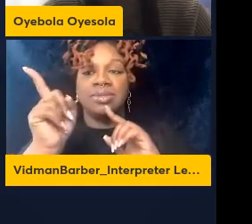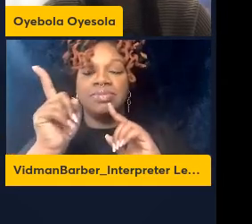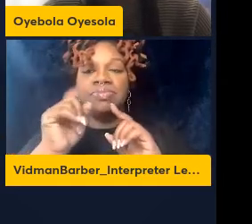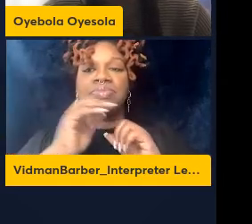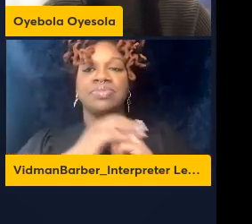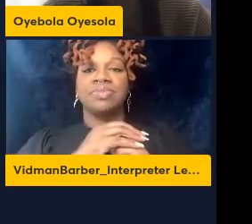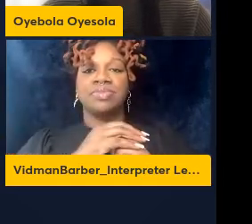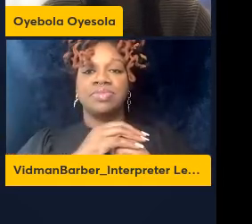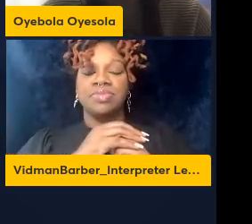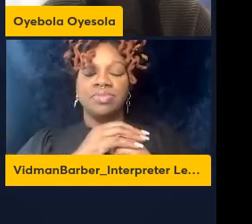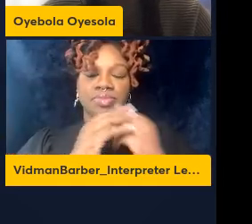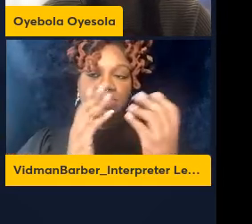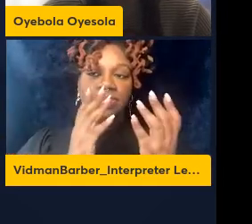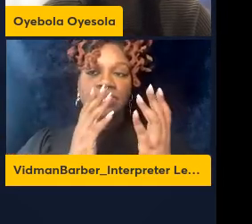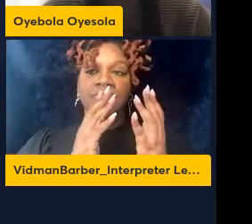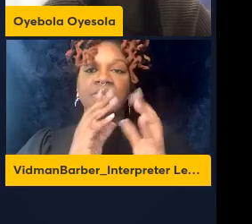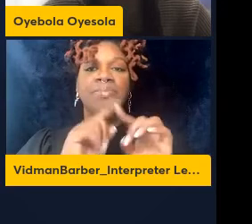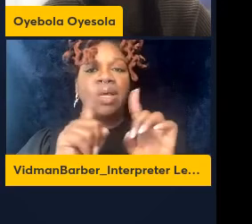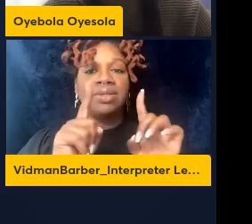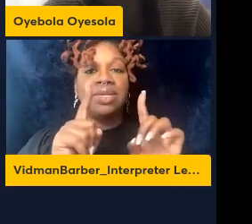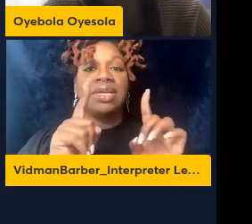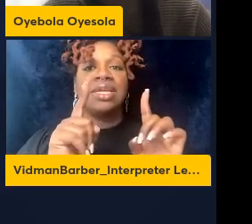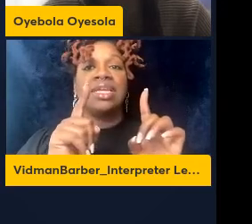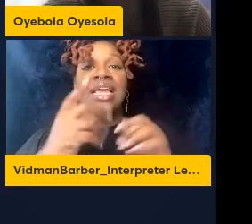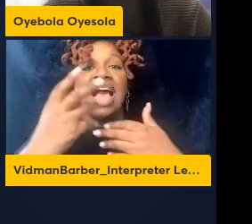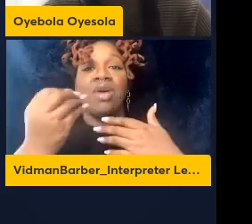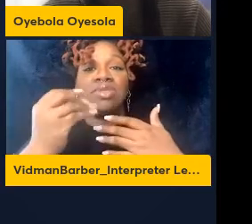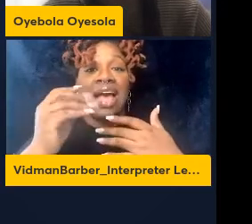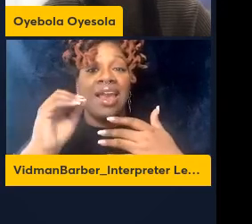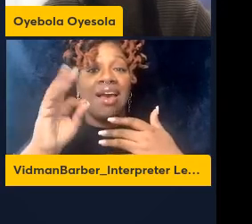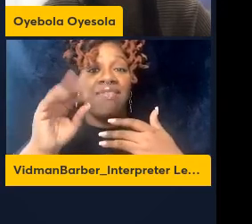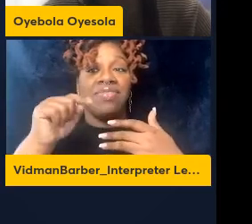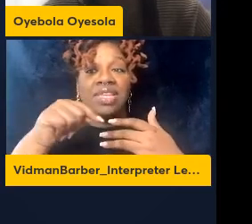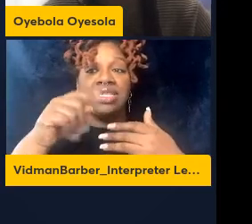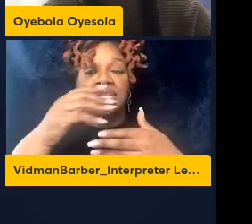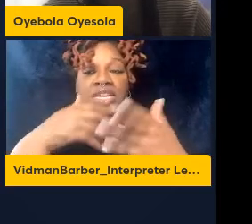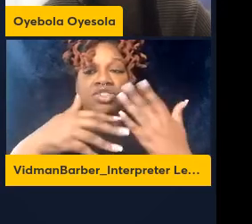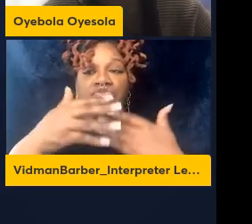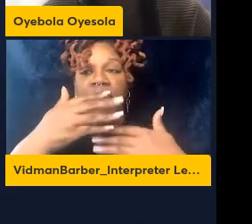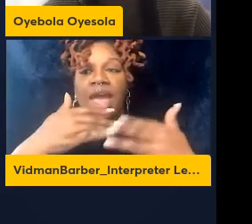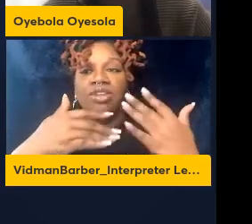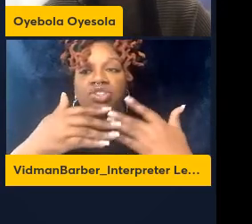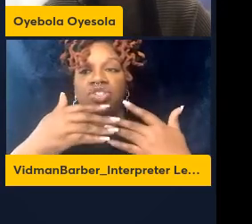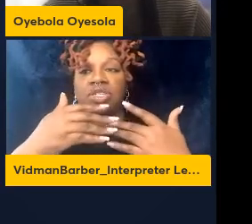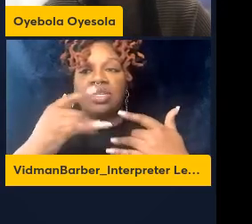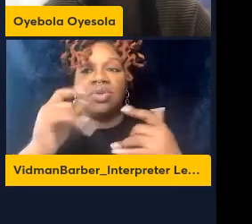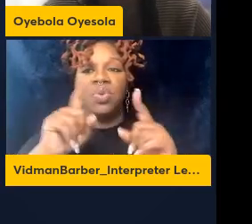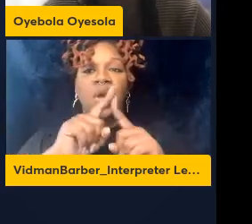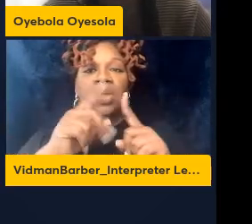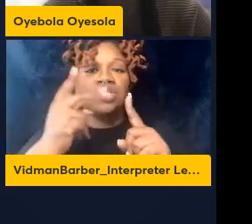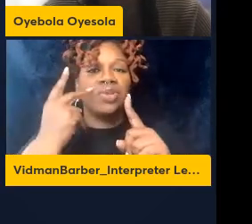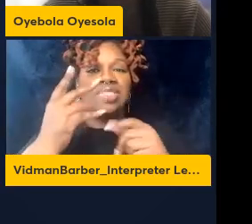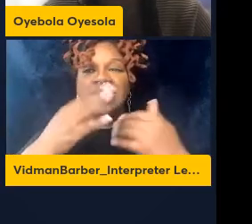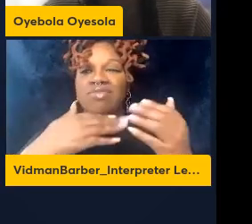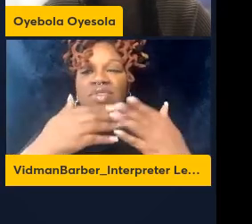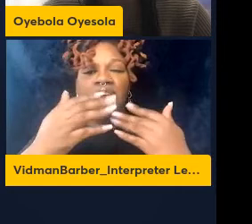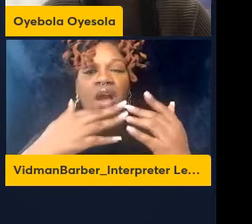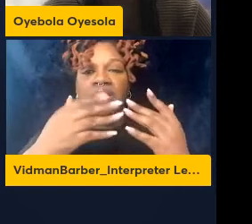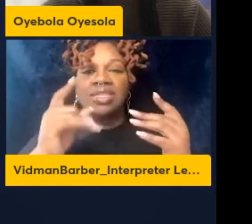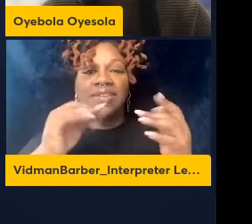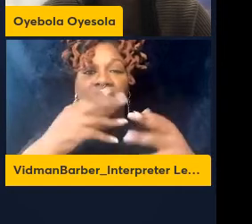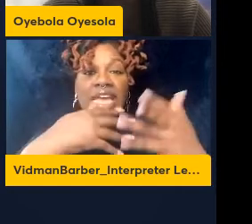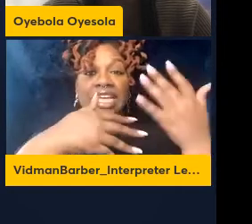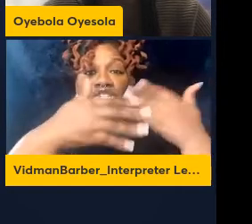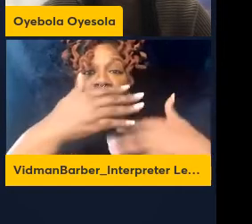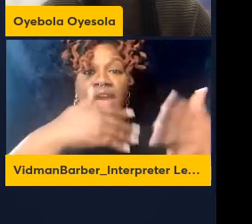but outside this interaction we also see that regardless of this interaction the